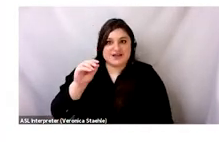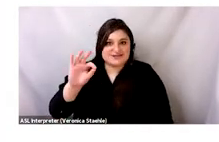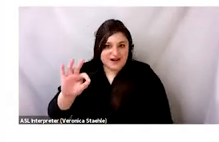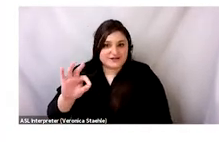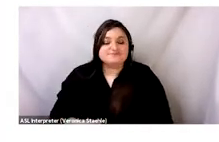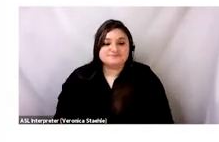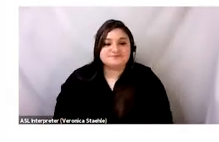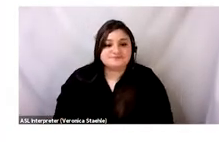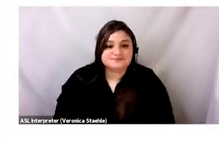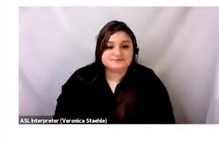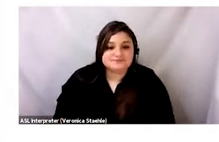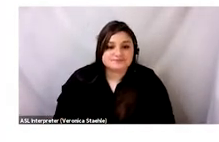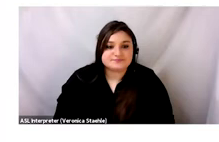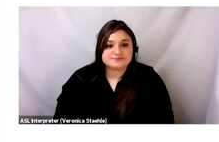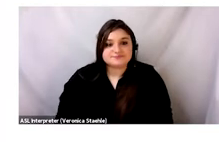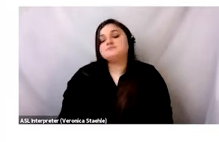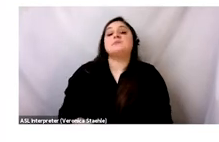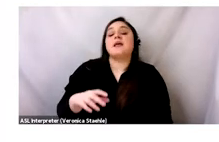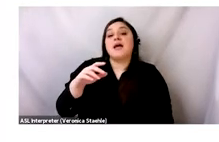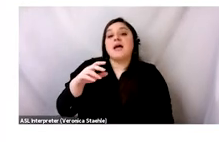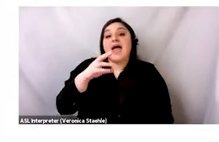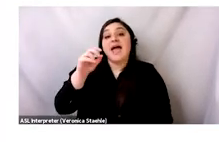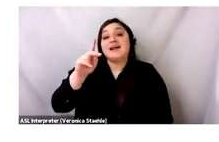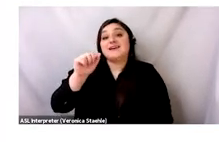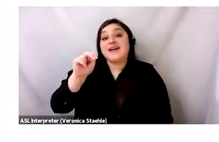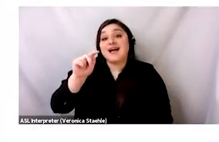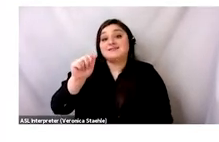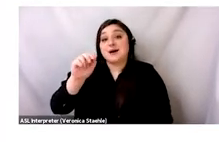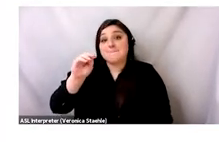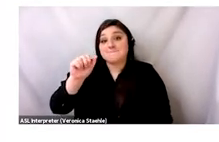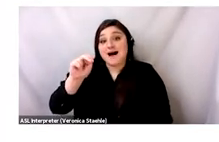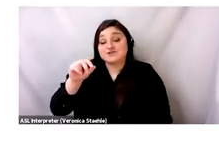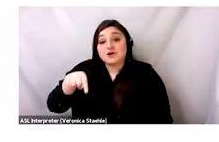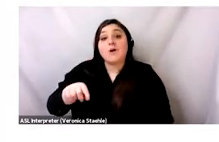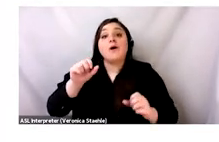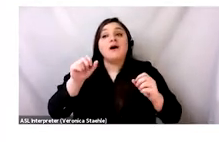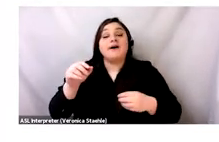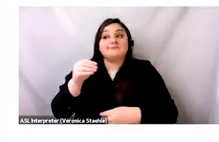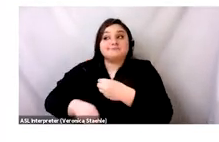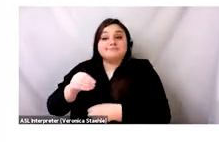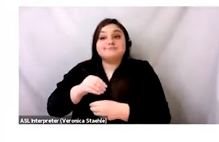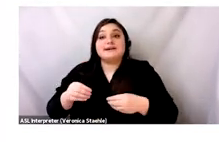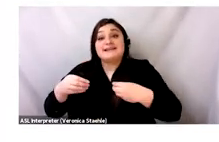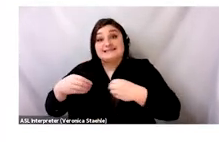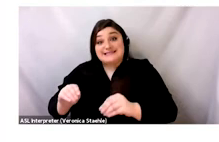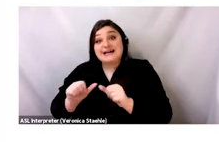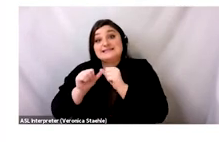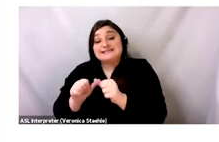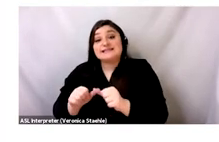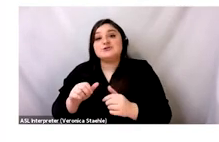ThredUp was started in 2009. By comparison, Contamonto recirculates 100 million items every four months.